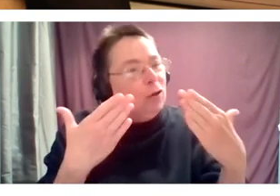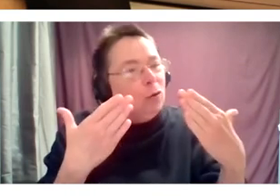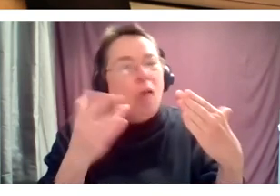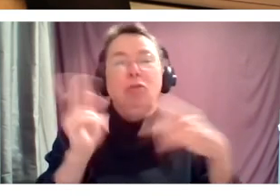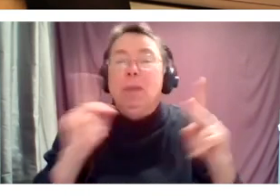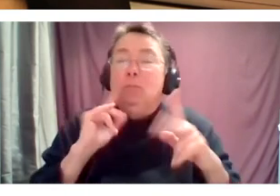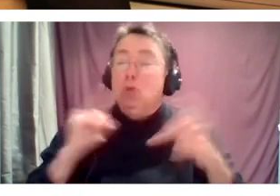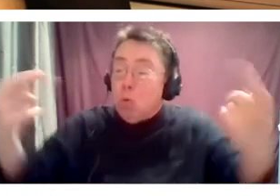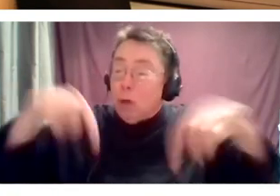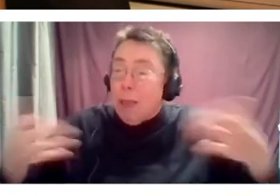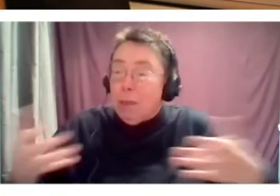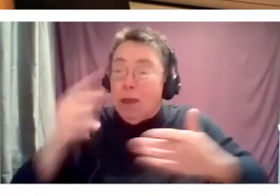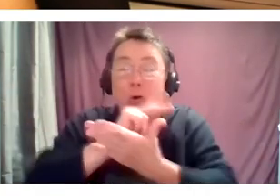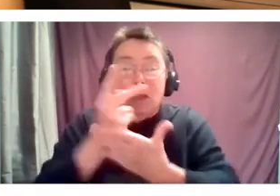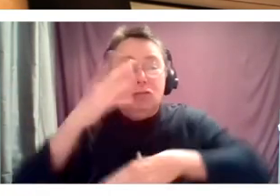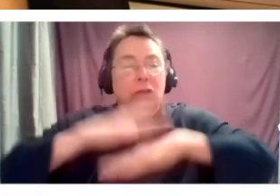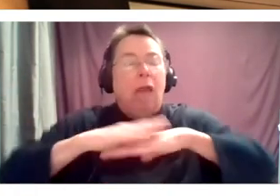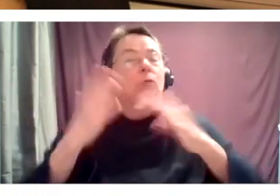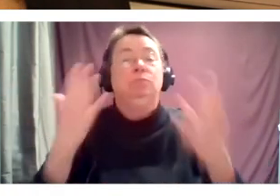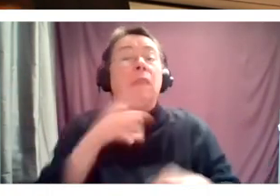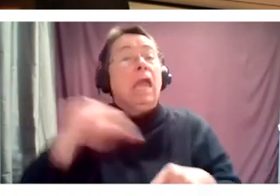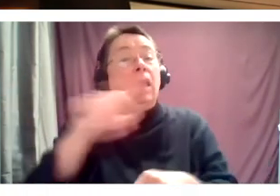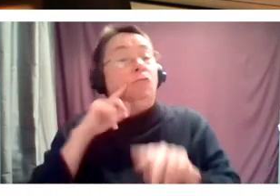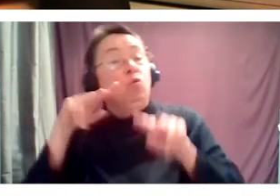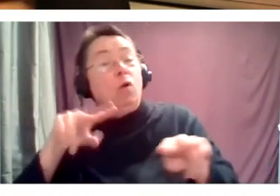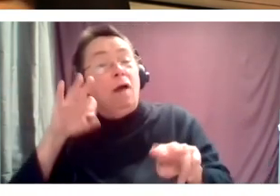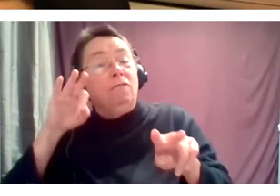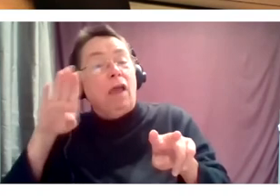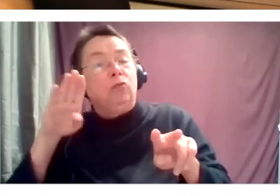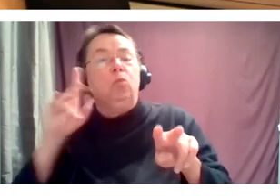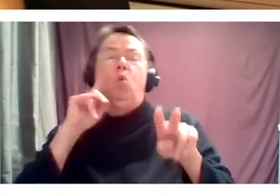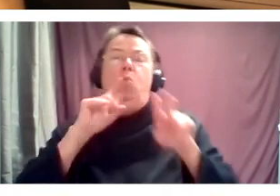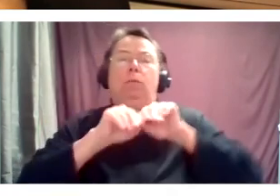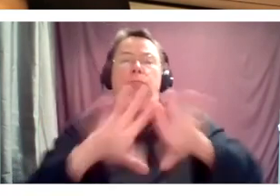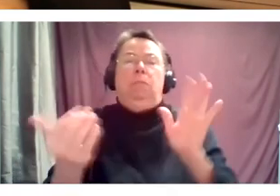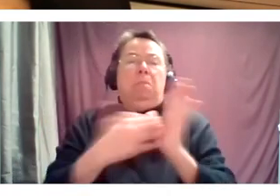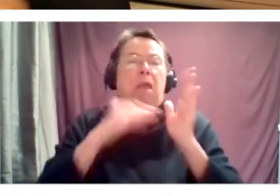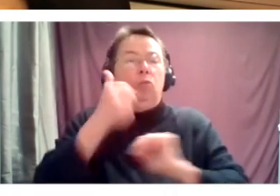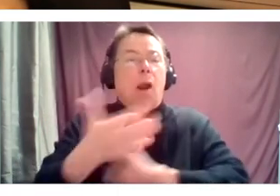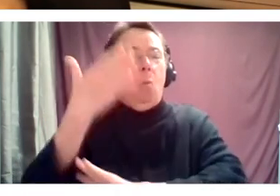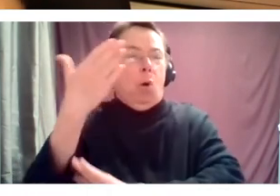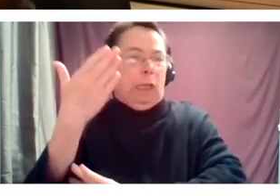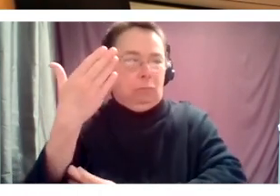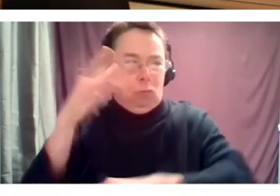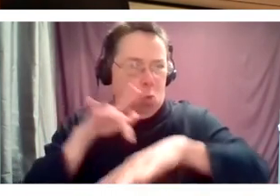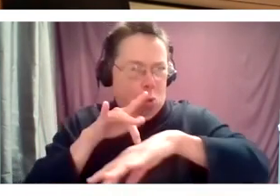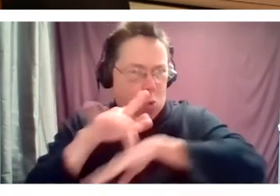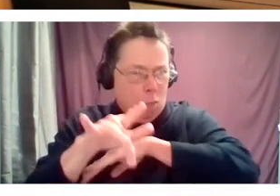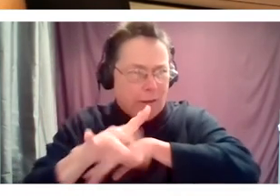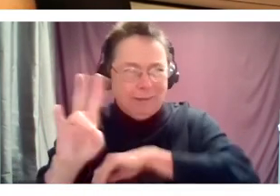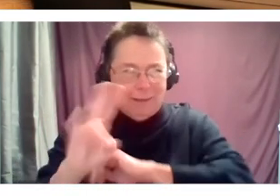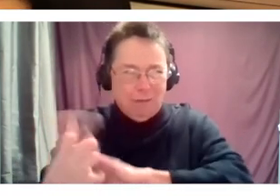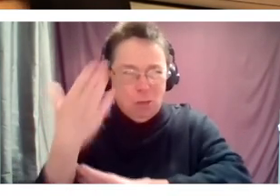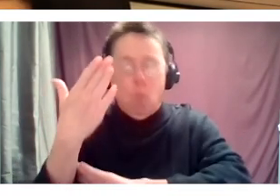accomplish. Um, and thank you to everyone who's joined us at the kitchen table today. Uh, if you're watching it on Facebook Live, it's going to be broadcast